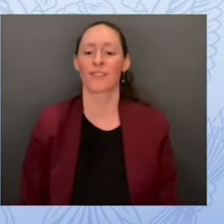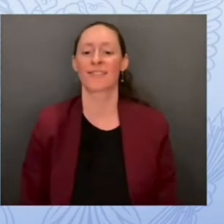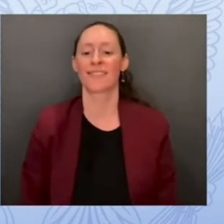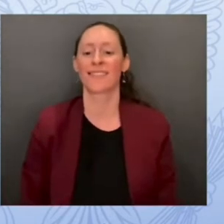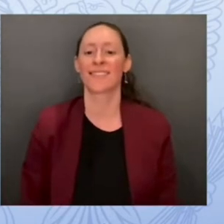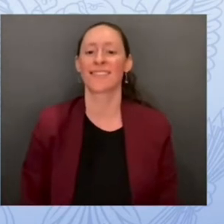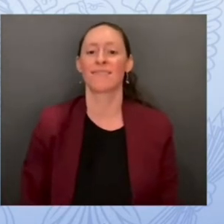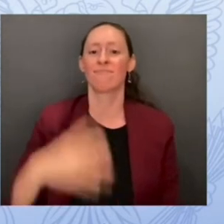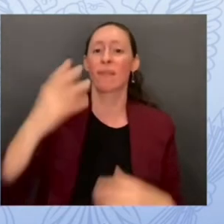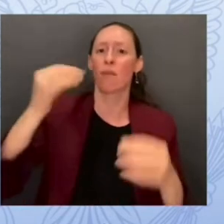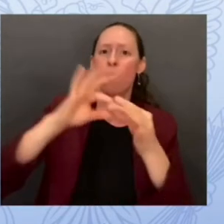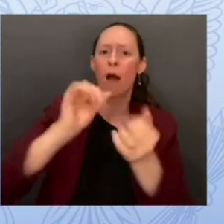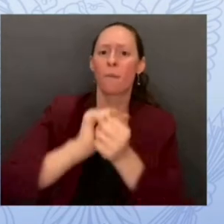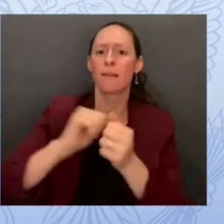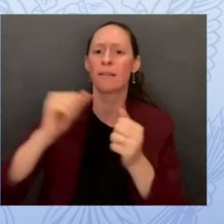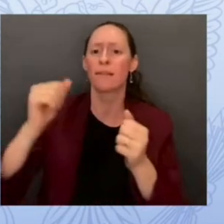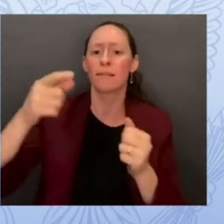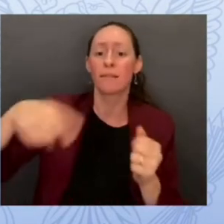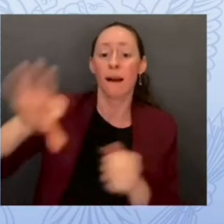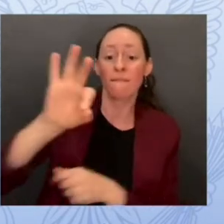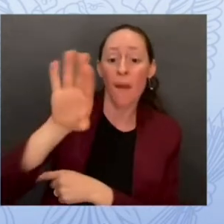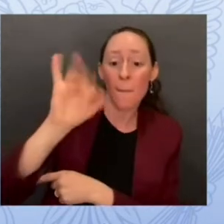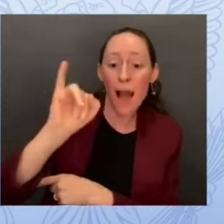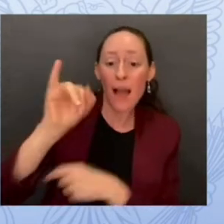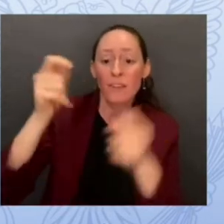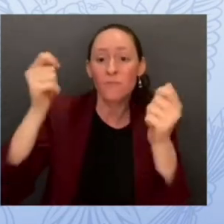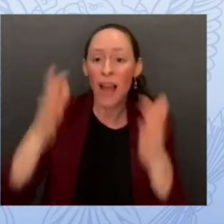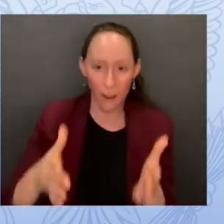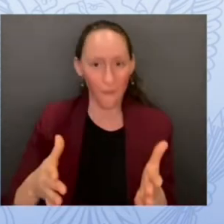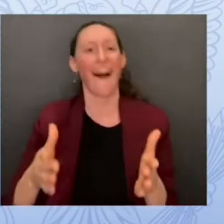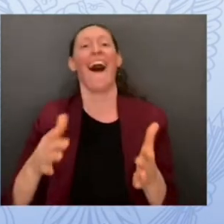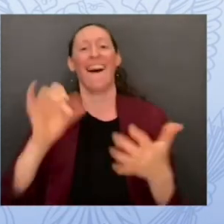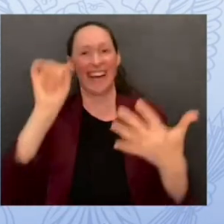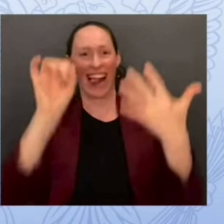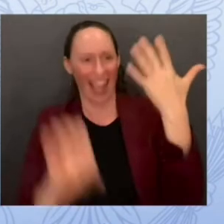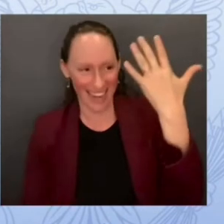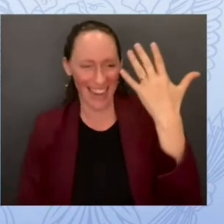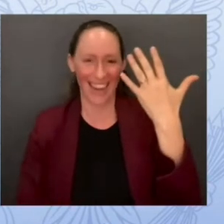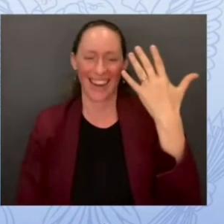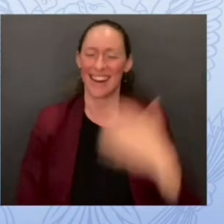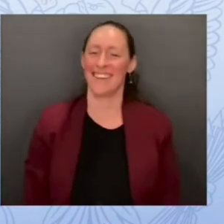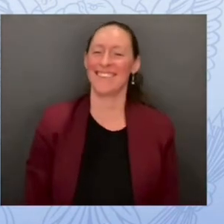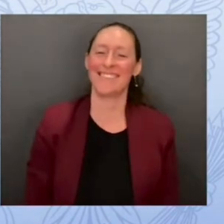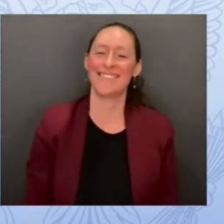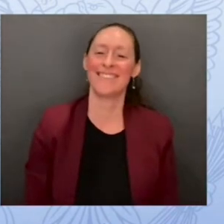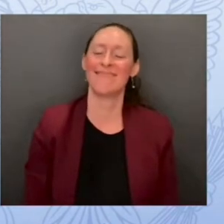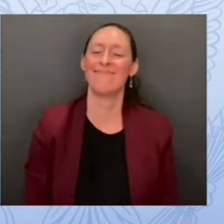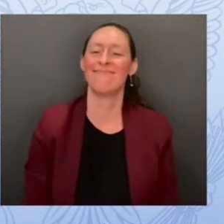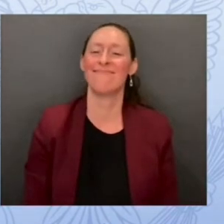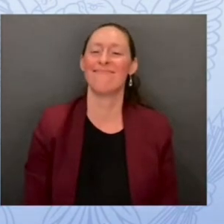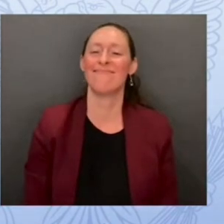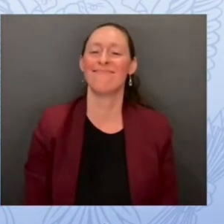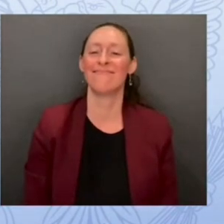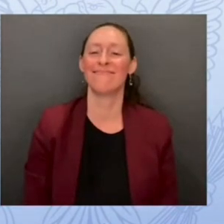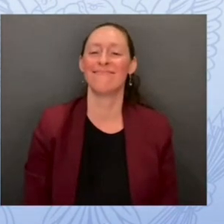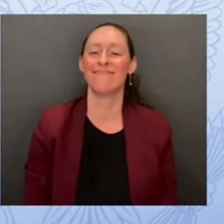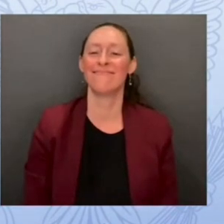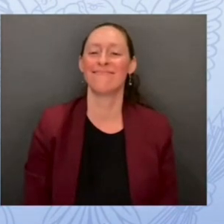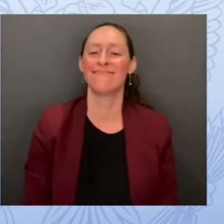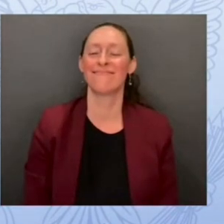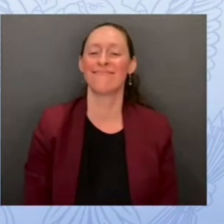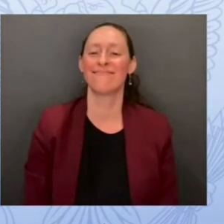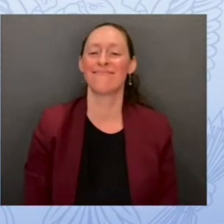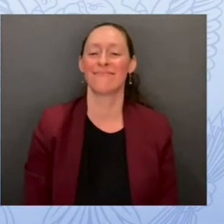that one was easy so they'll be announcing resources for districts like yours and sharing